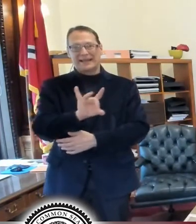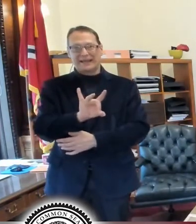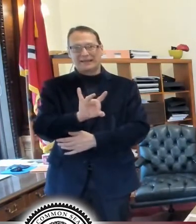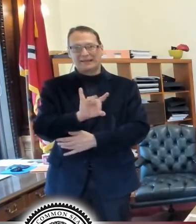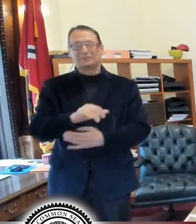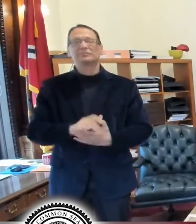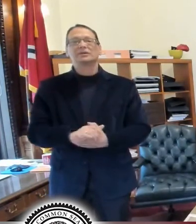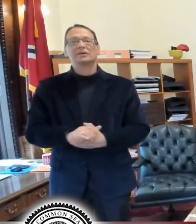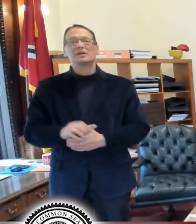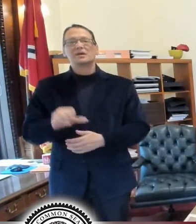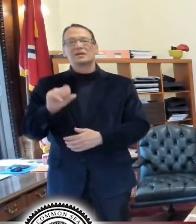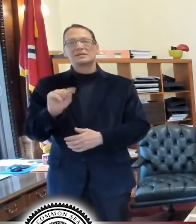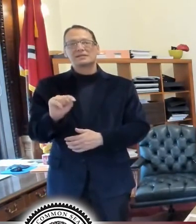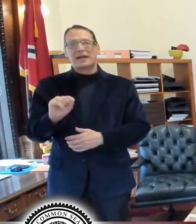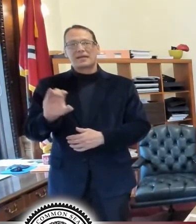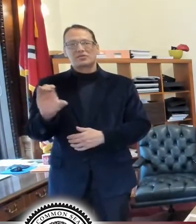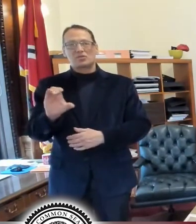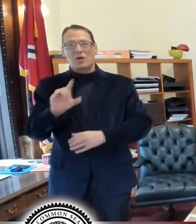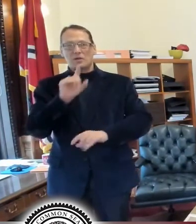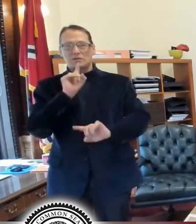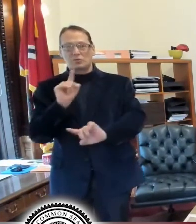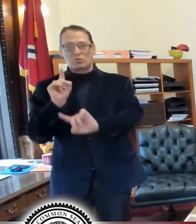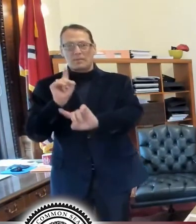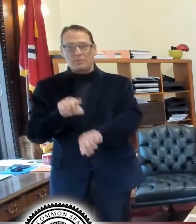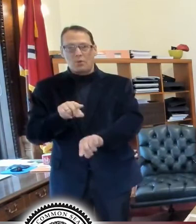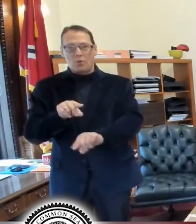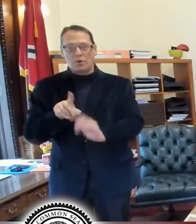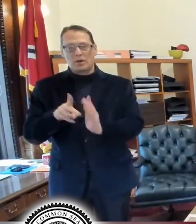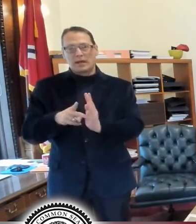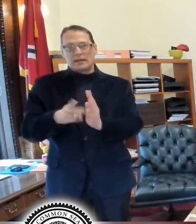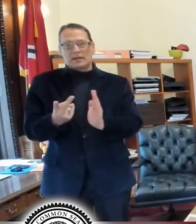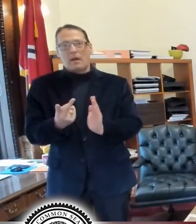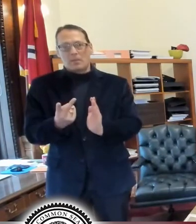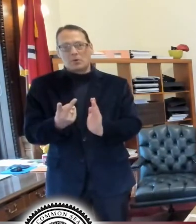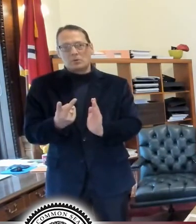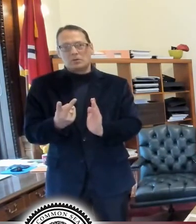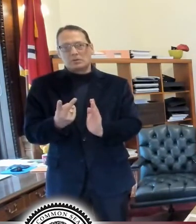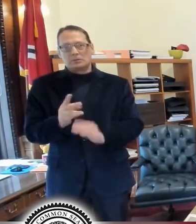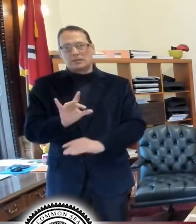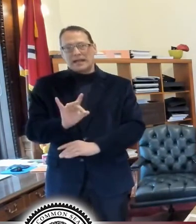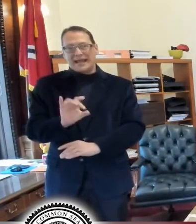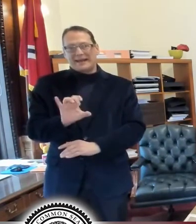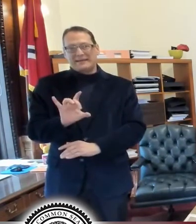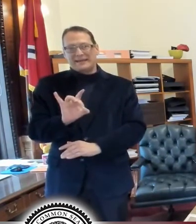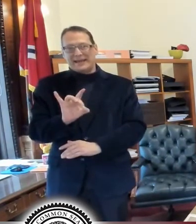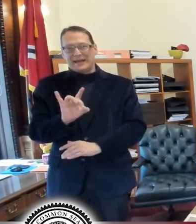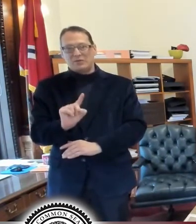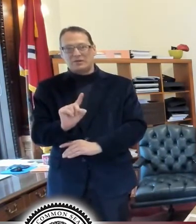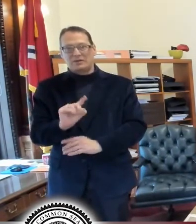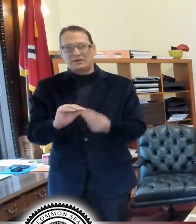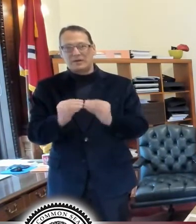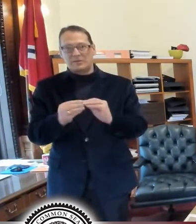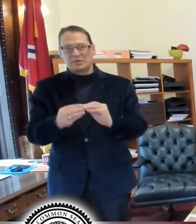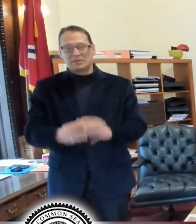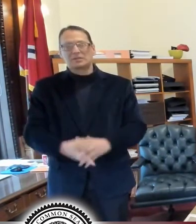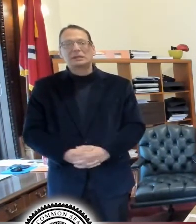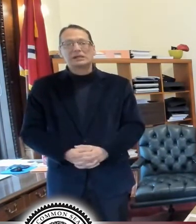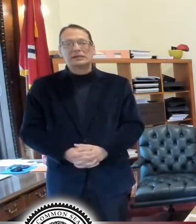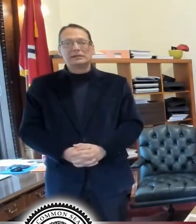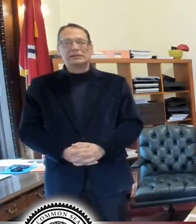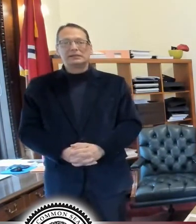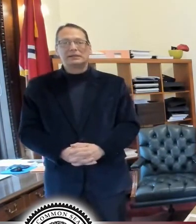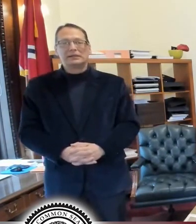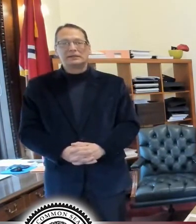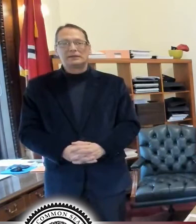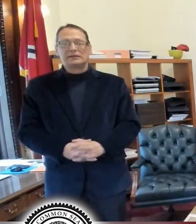And St. Charles reported a little more than double the city at 881. But you